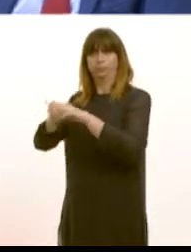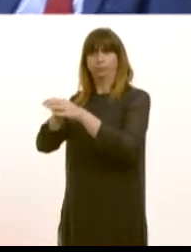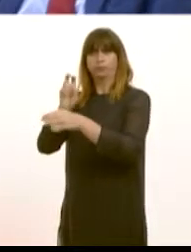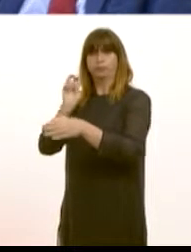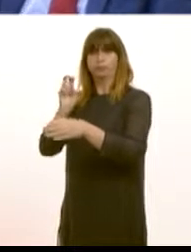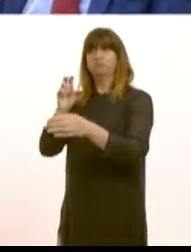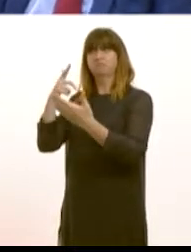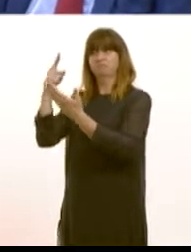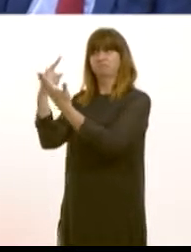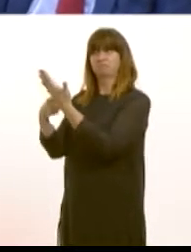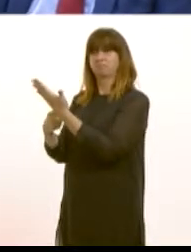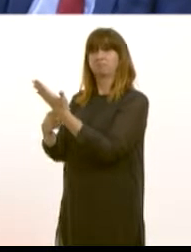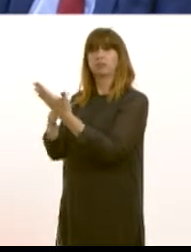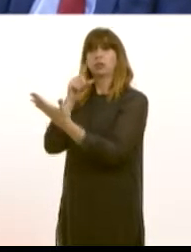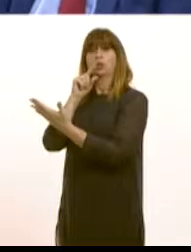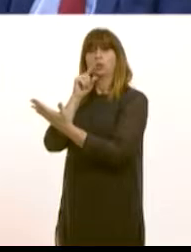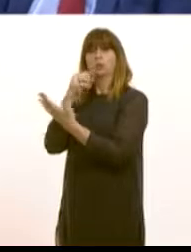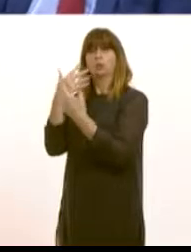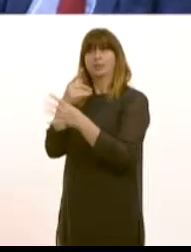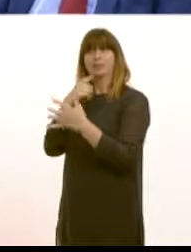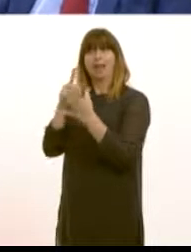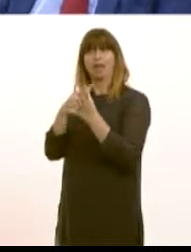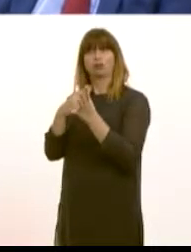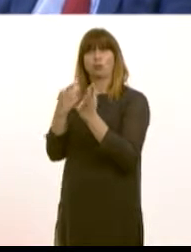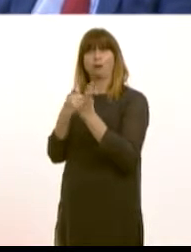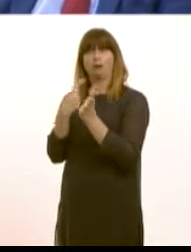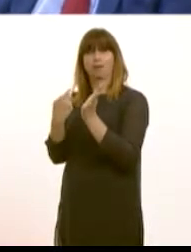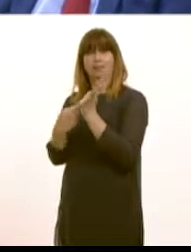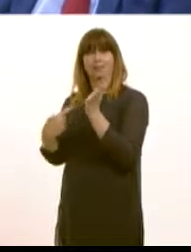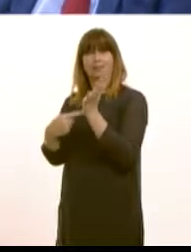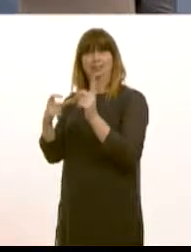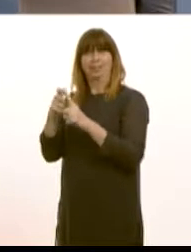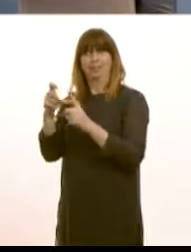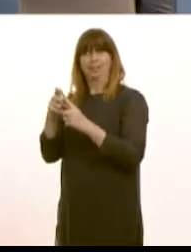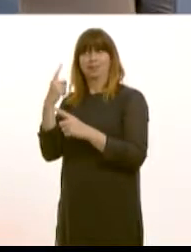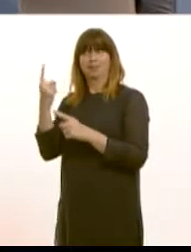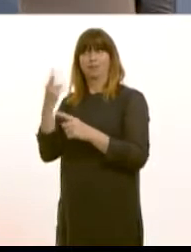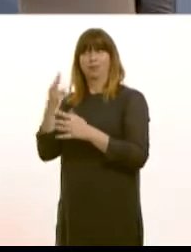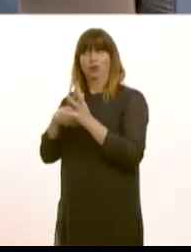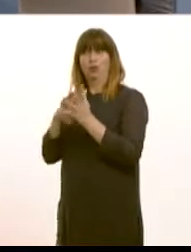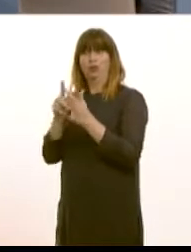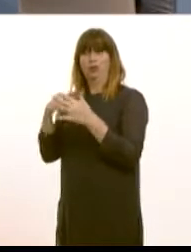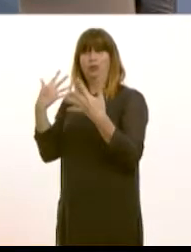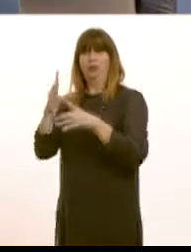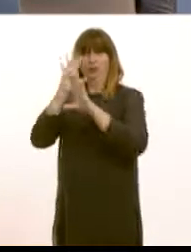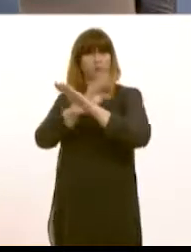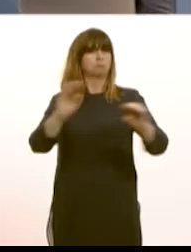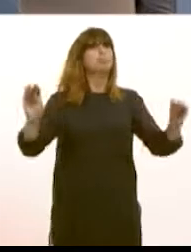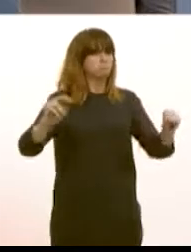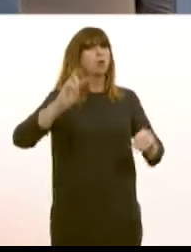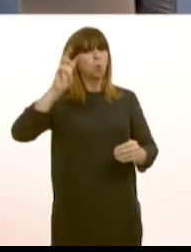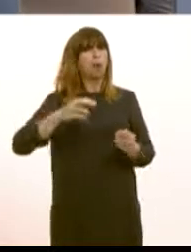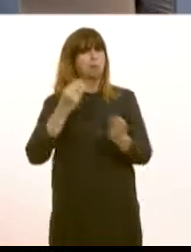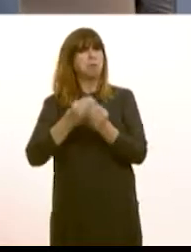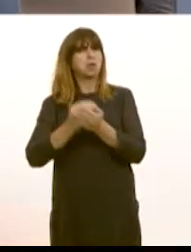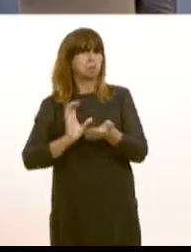including Wales would be safe if we vote to leave Andrew Artie Davis 14th of June so he has his own leader's assurance that that